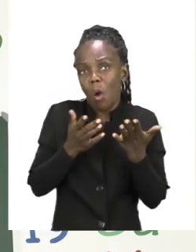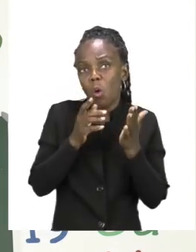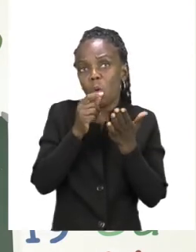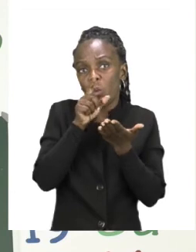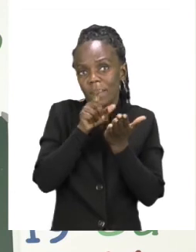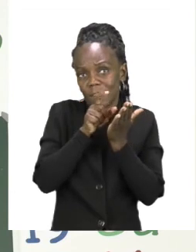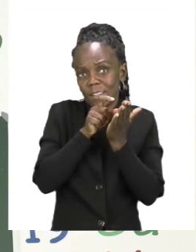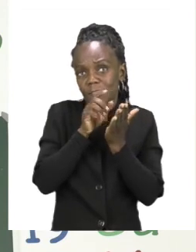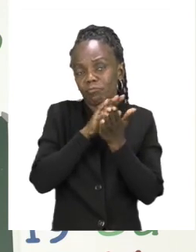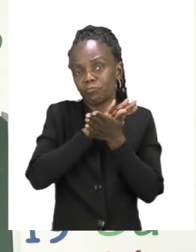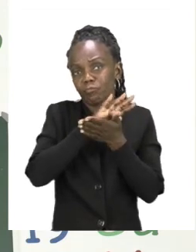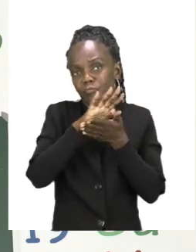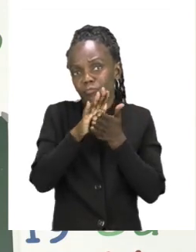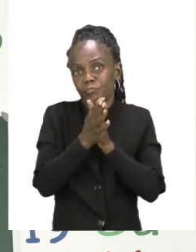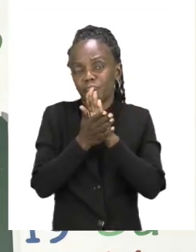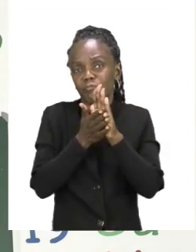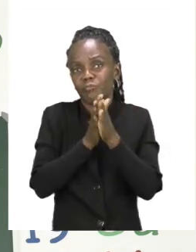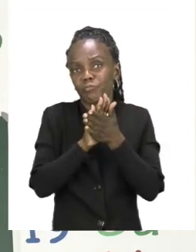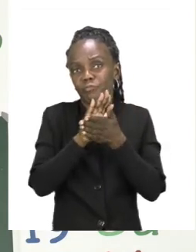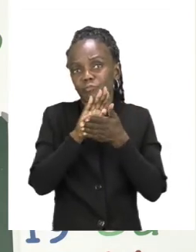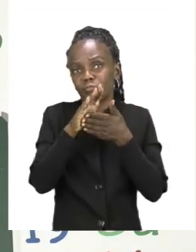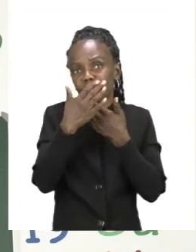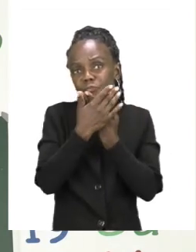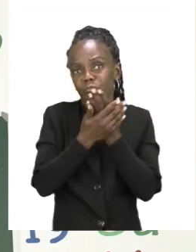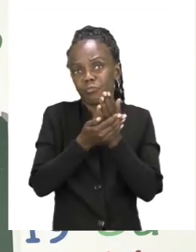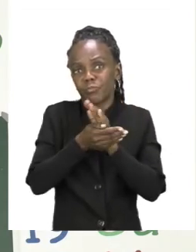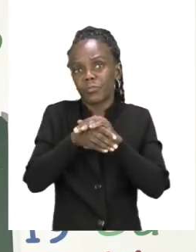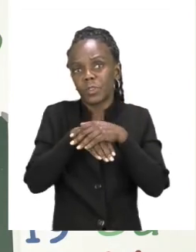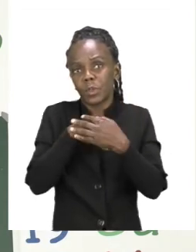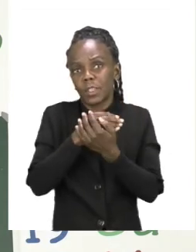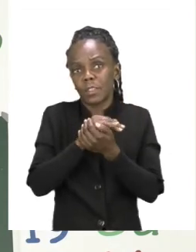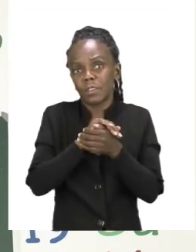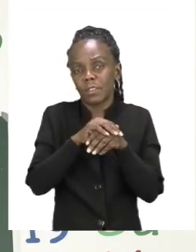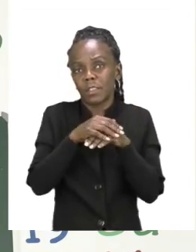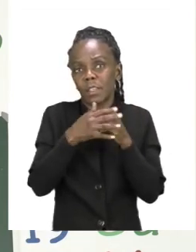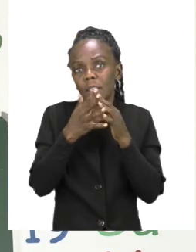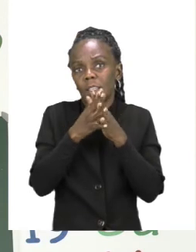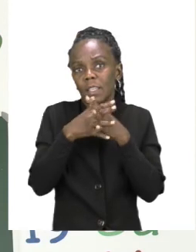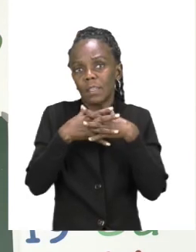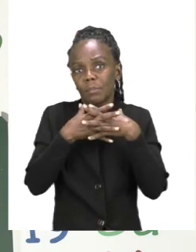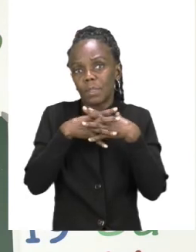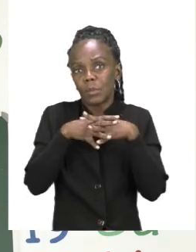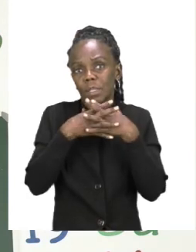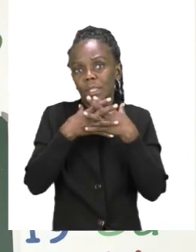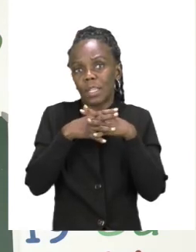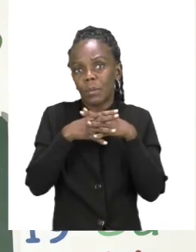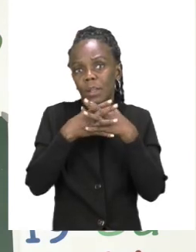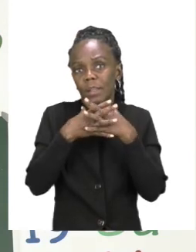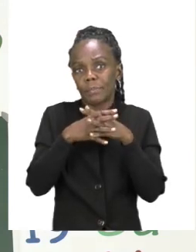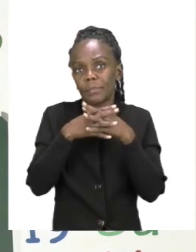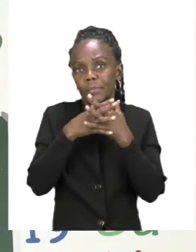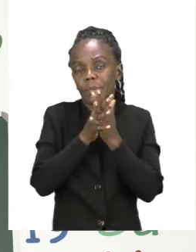We rub inside our hands, around our hands, in between our